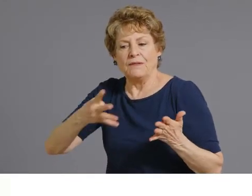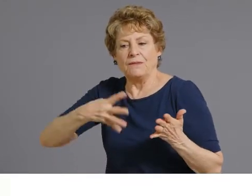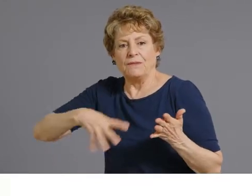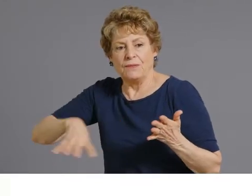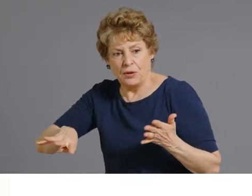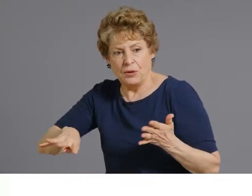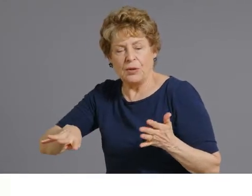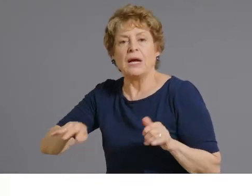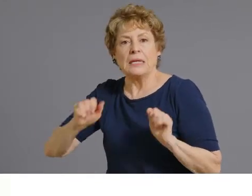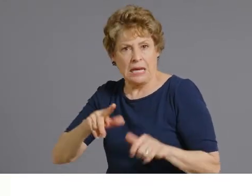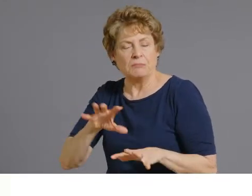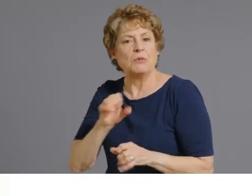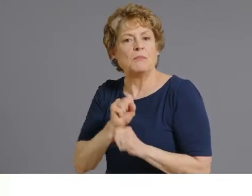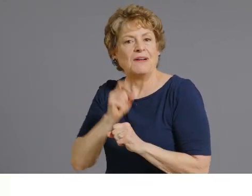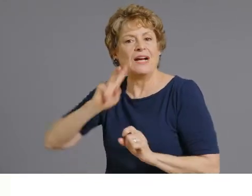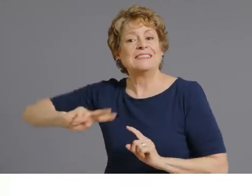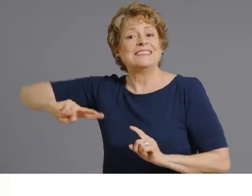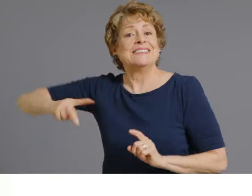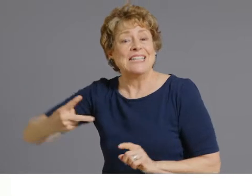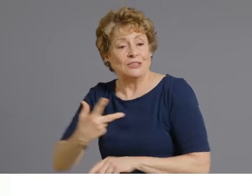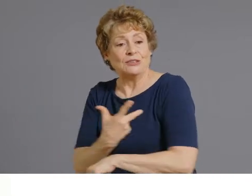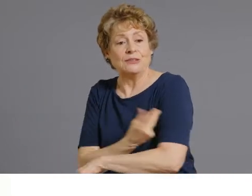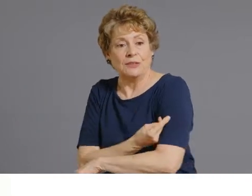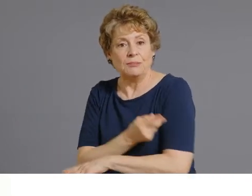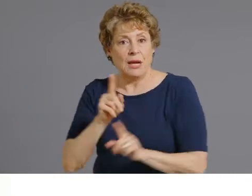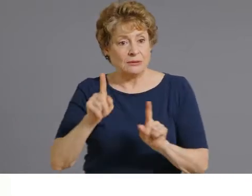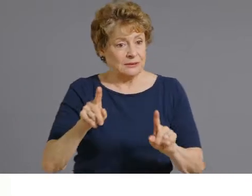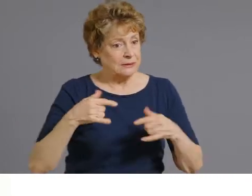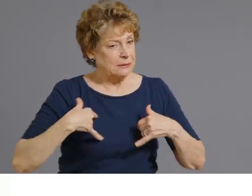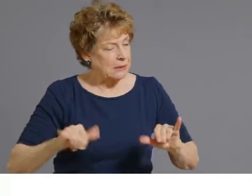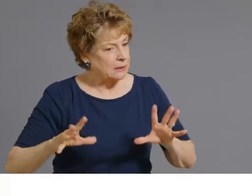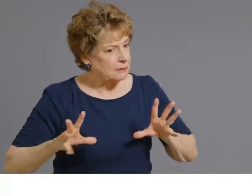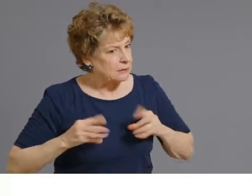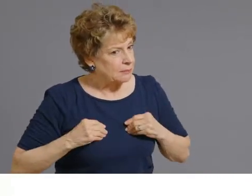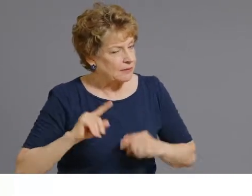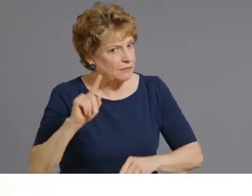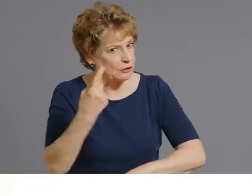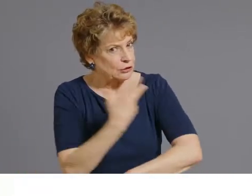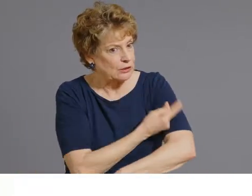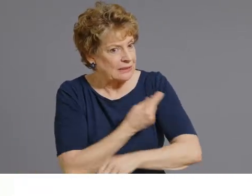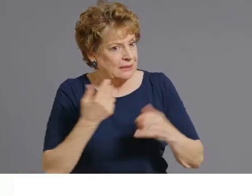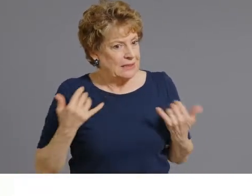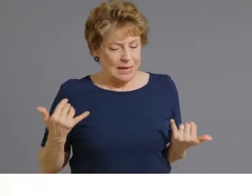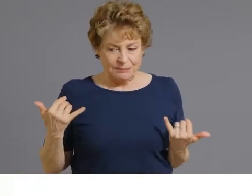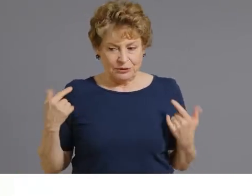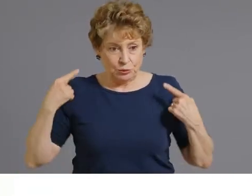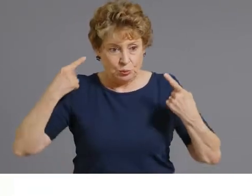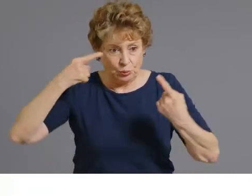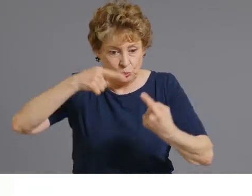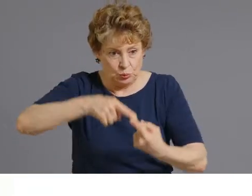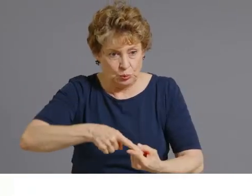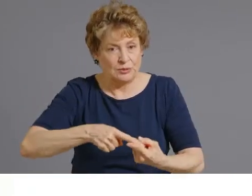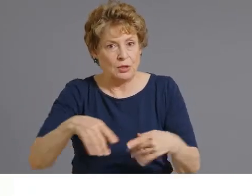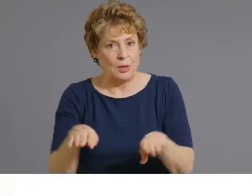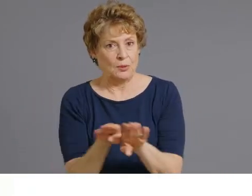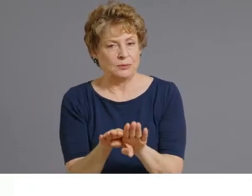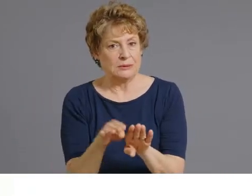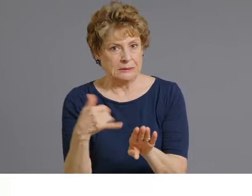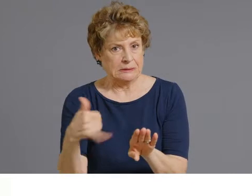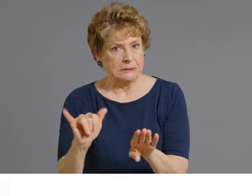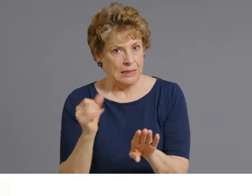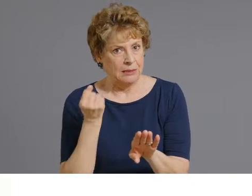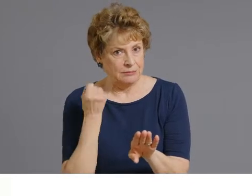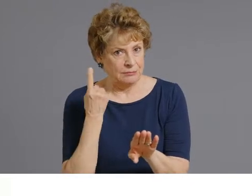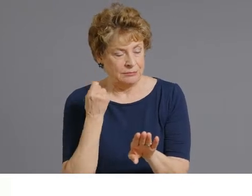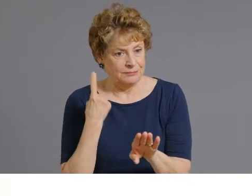first doses at the state site until we close. And we will provide information through a QR code on where people can go to